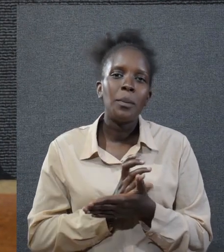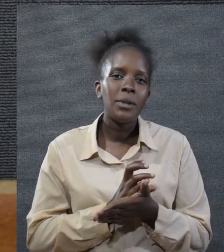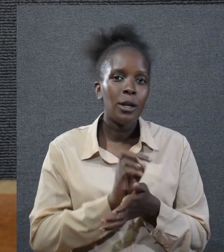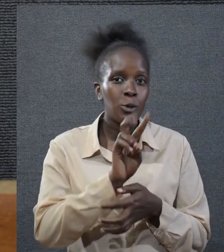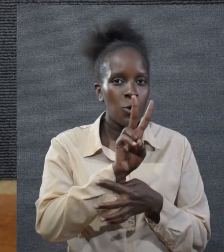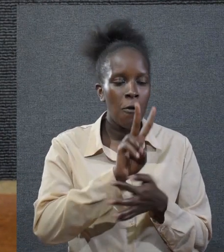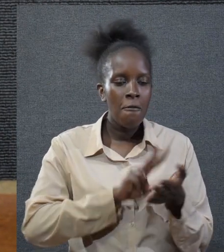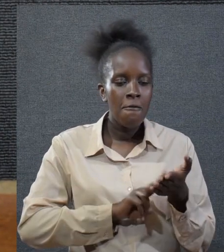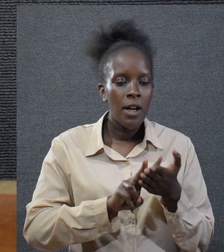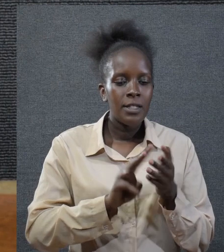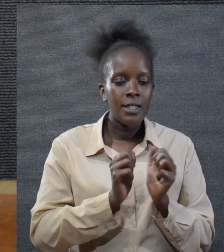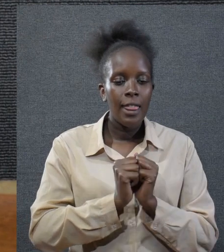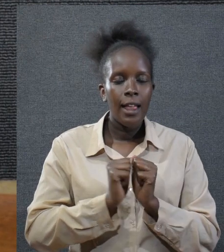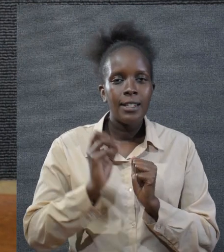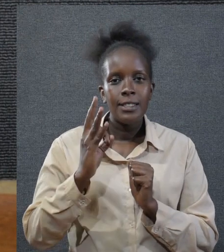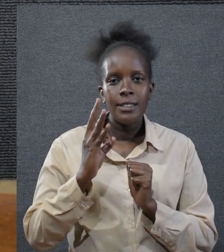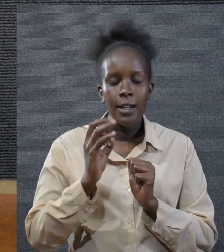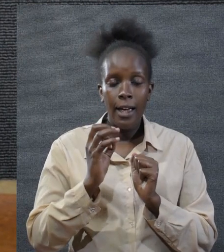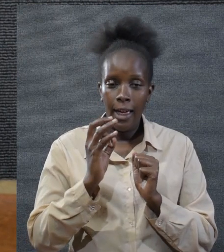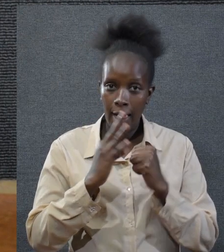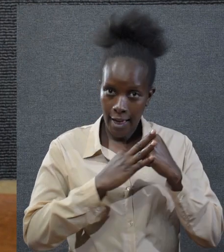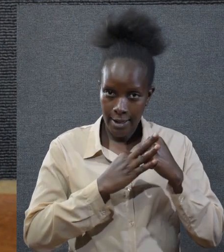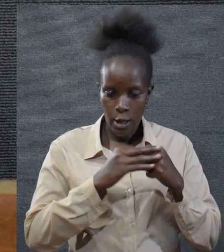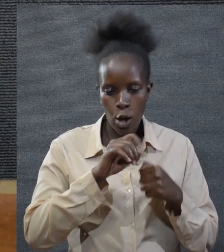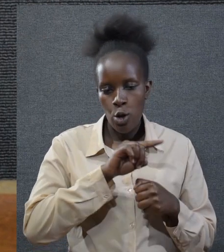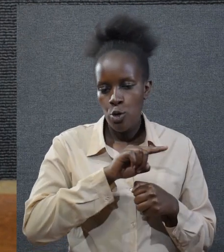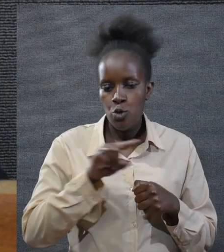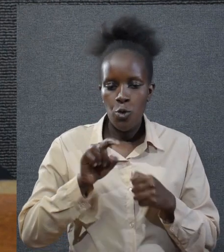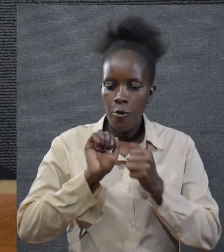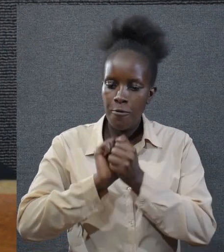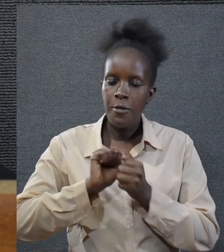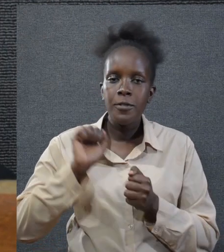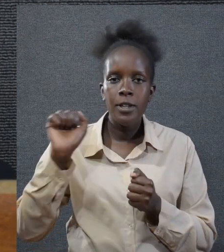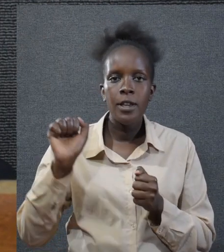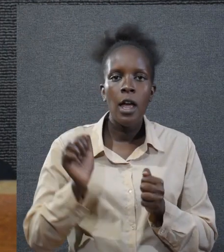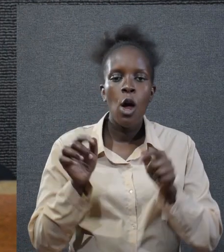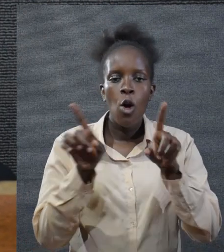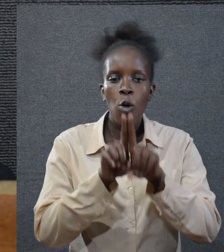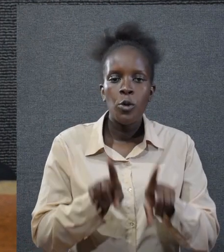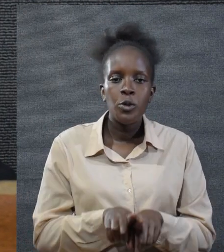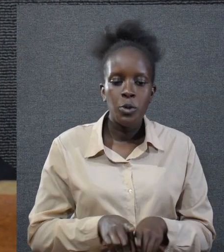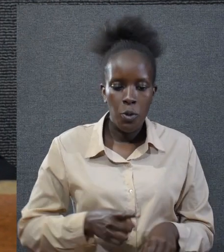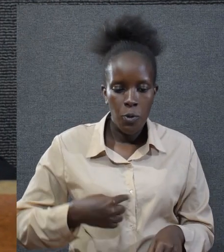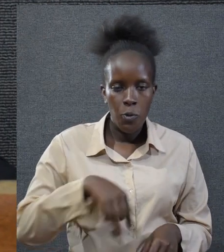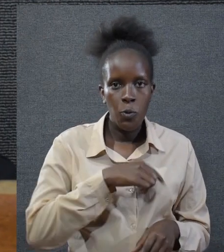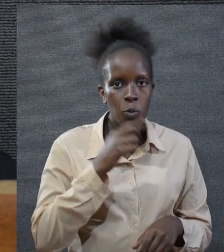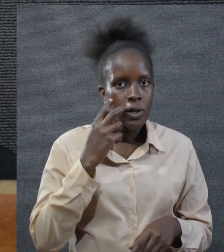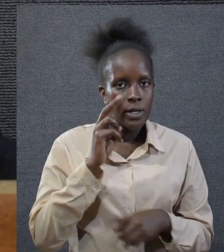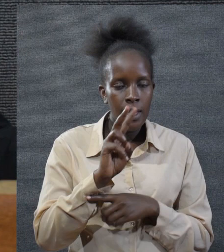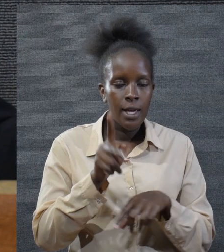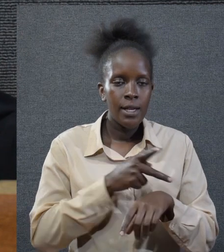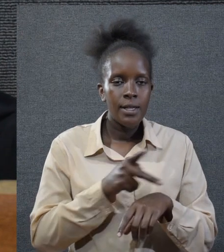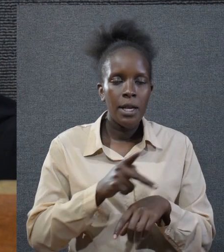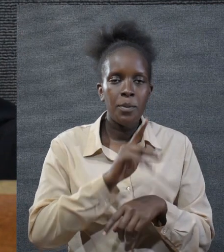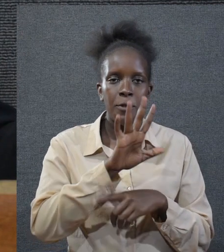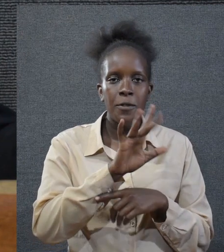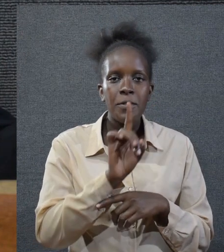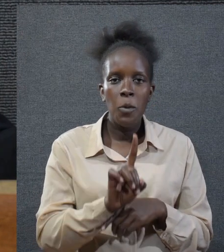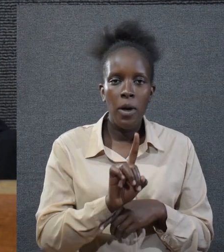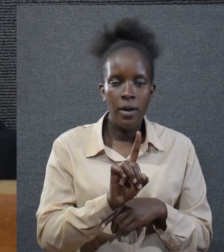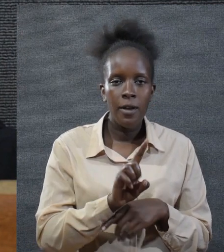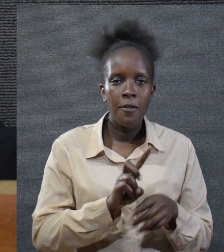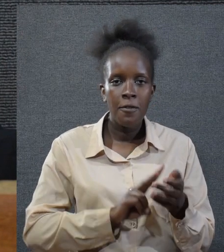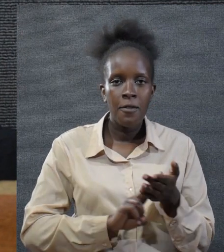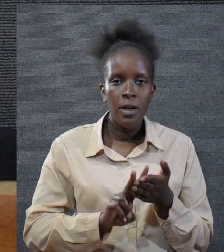Habakkuk, chapter 2, verse 13, verse 8 to 15. And also we will see